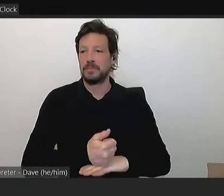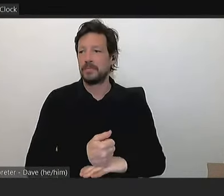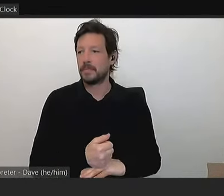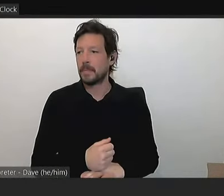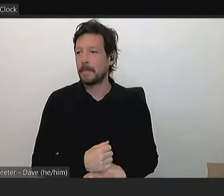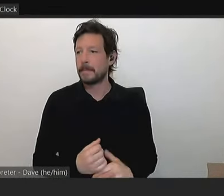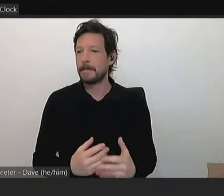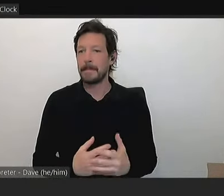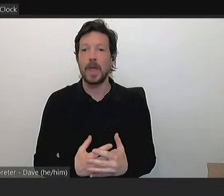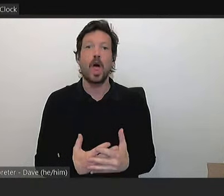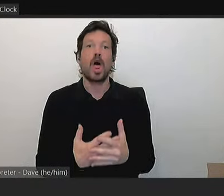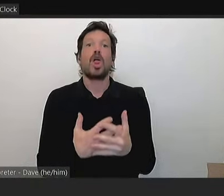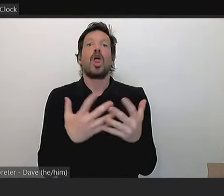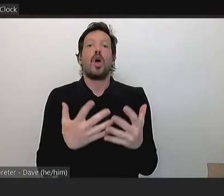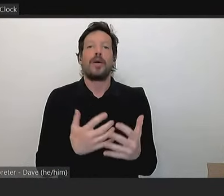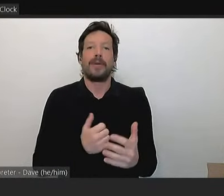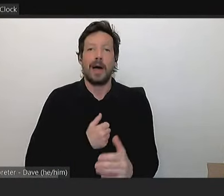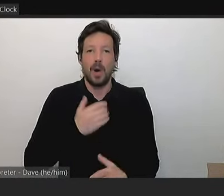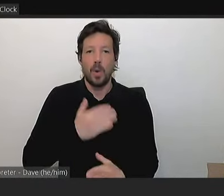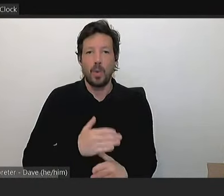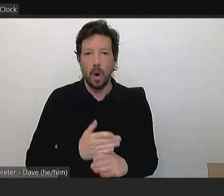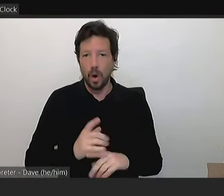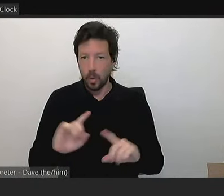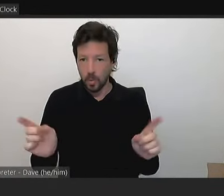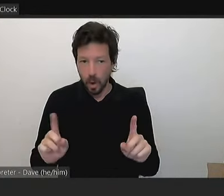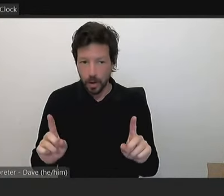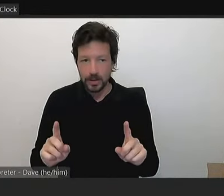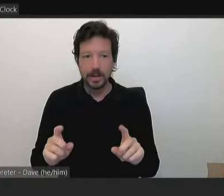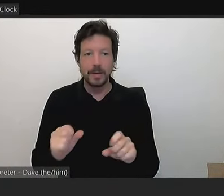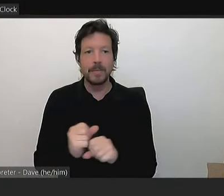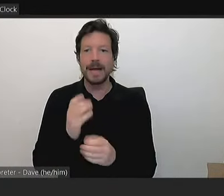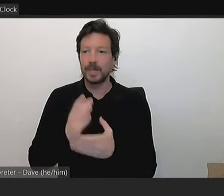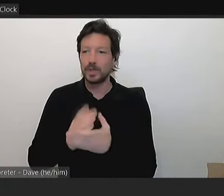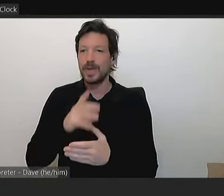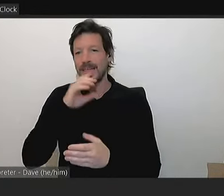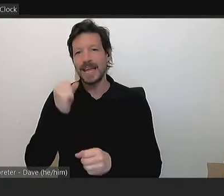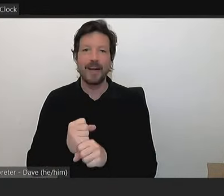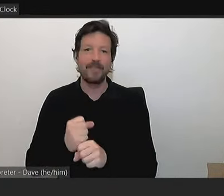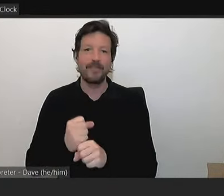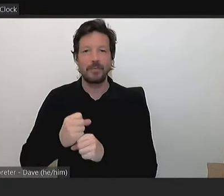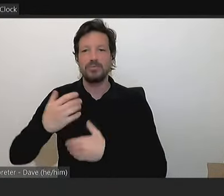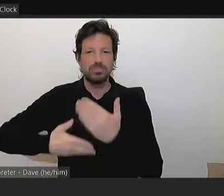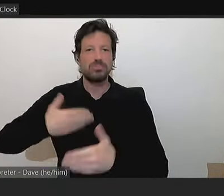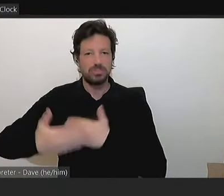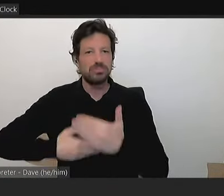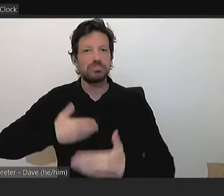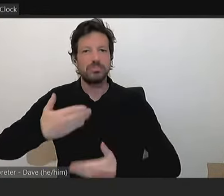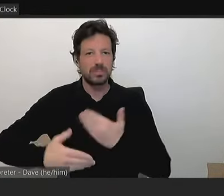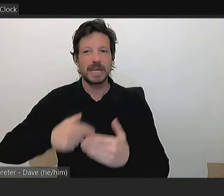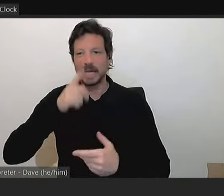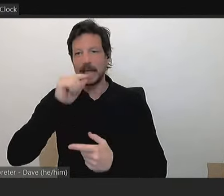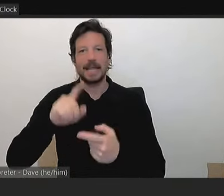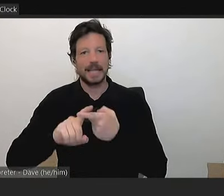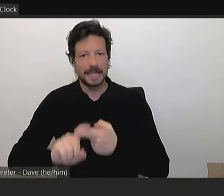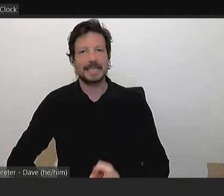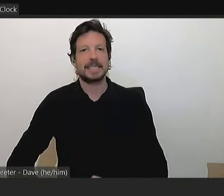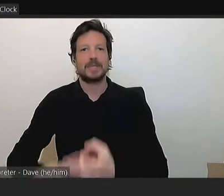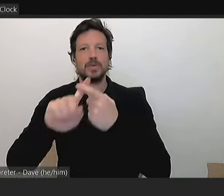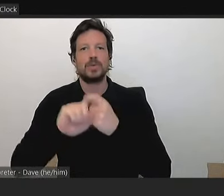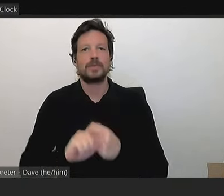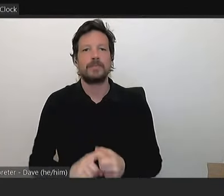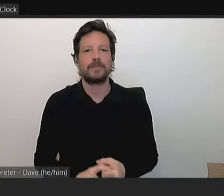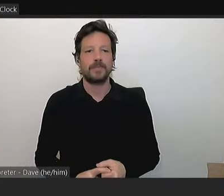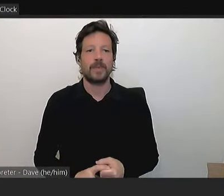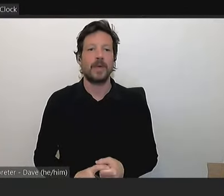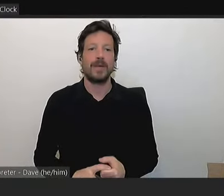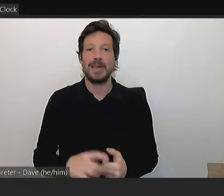amount of what we're doing tonight is actually making sure that the wheels of government continue and that takes many millions of